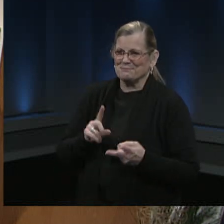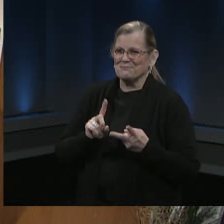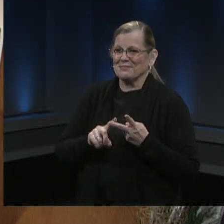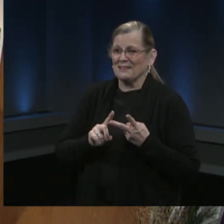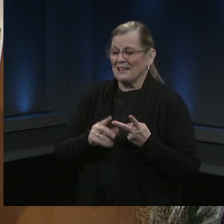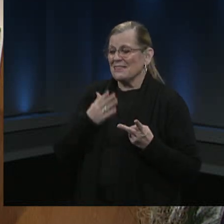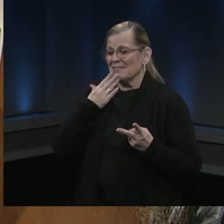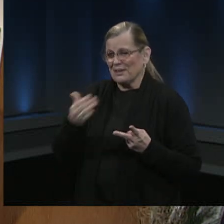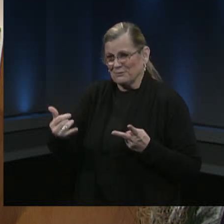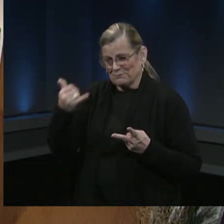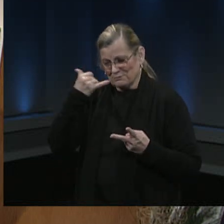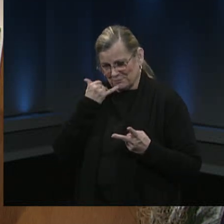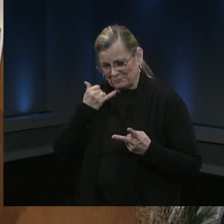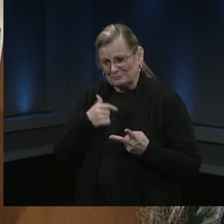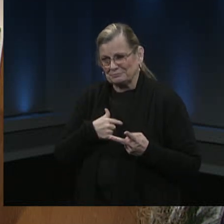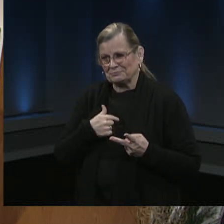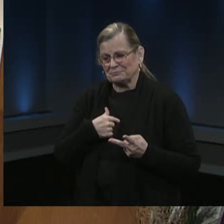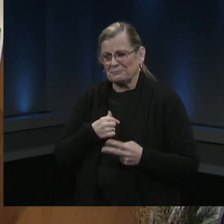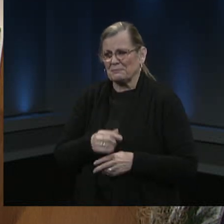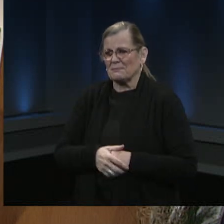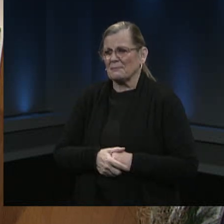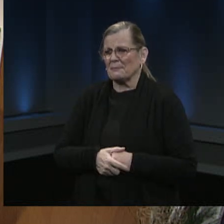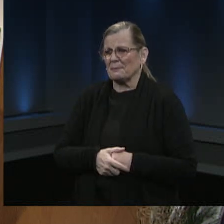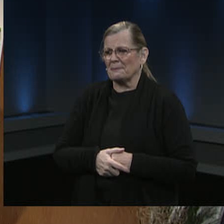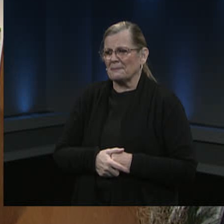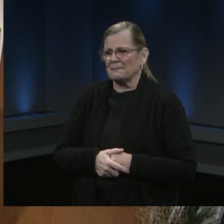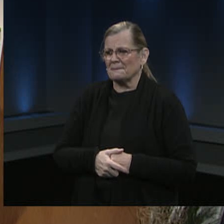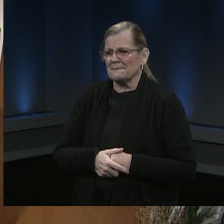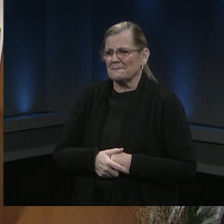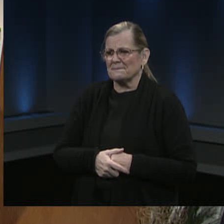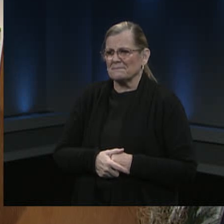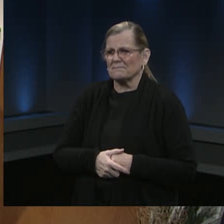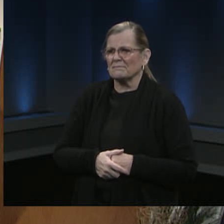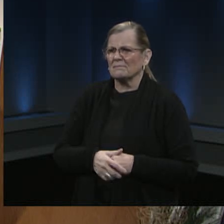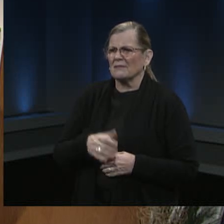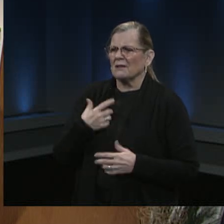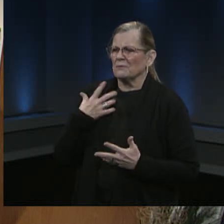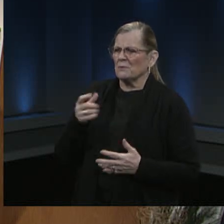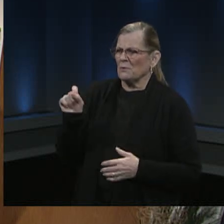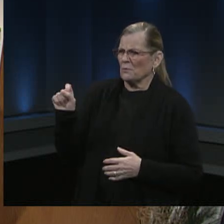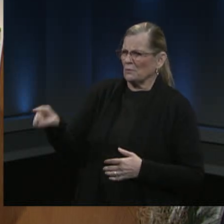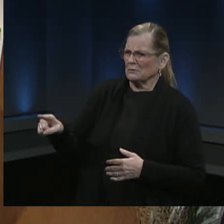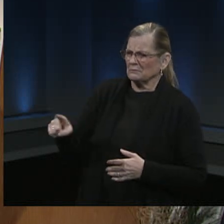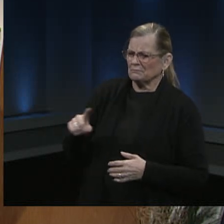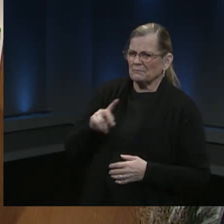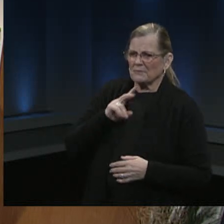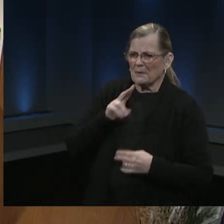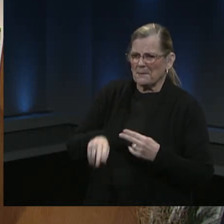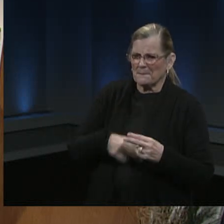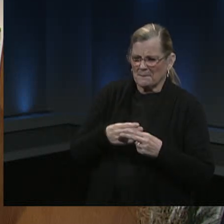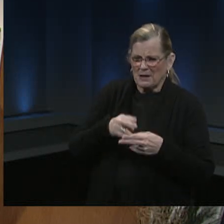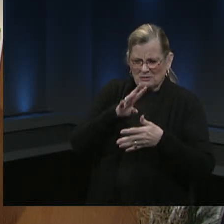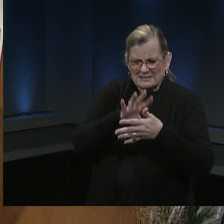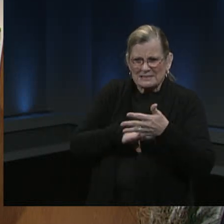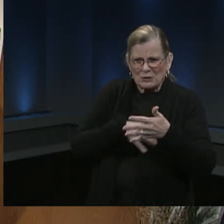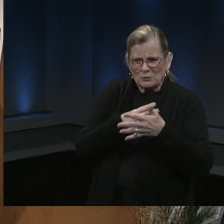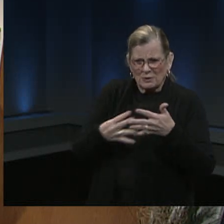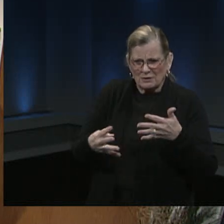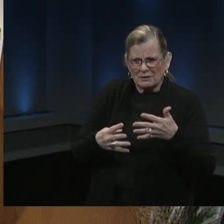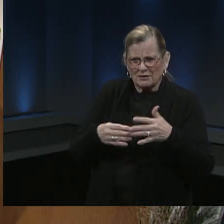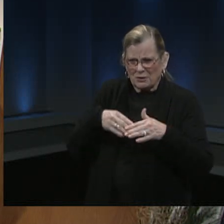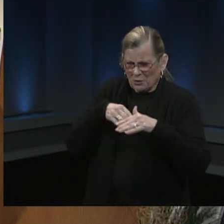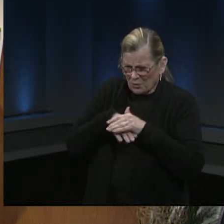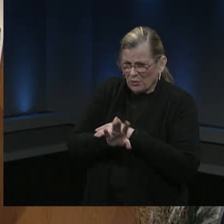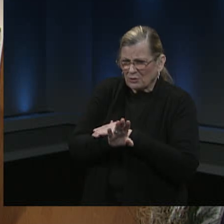I had a question about the schedule that was emailed out to teachers and staff in regard